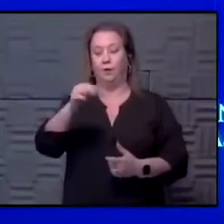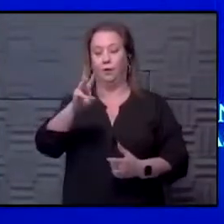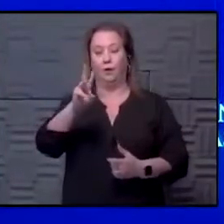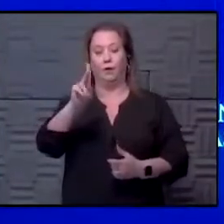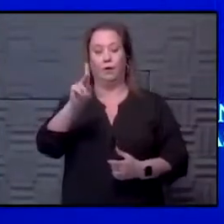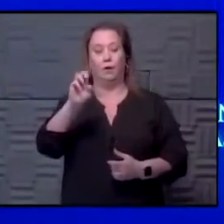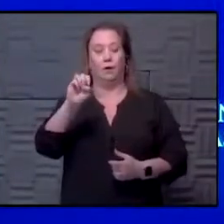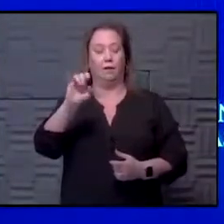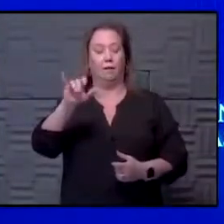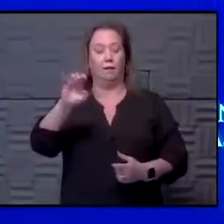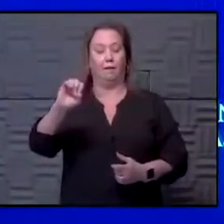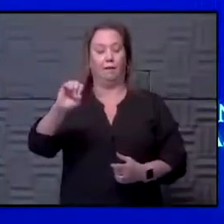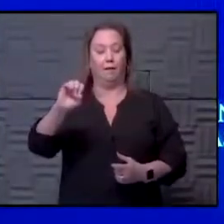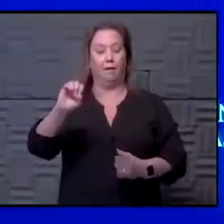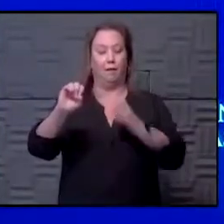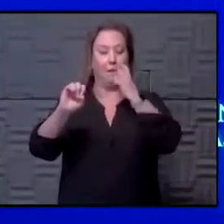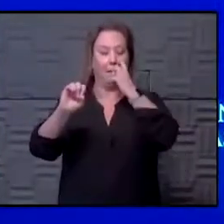comment.